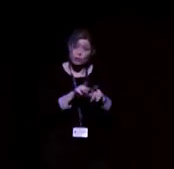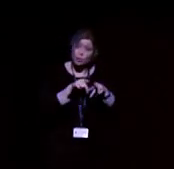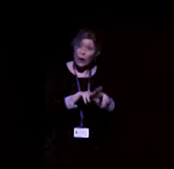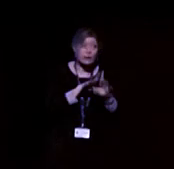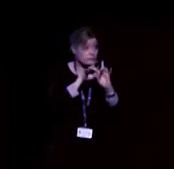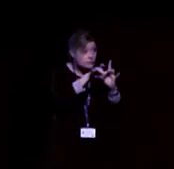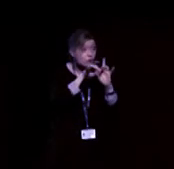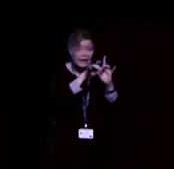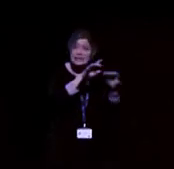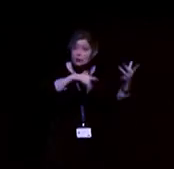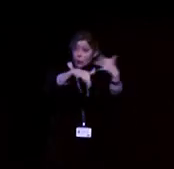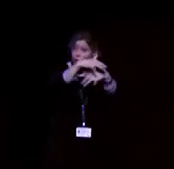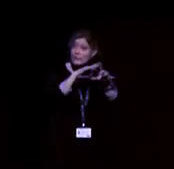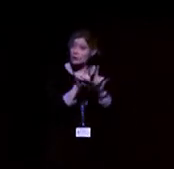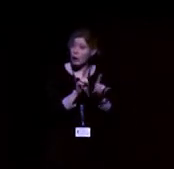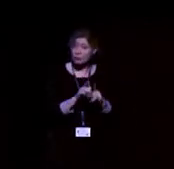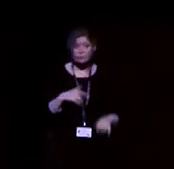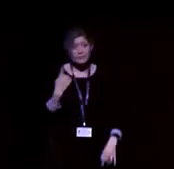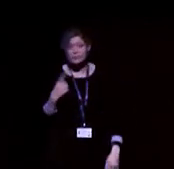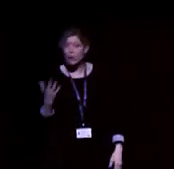interaction during the week.